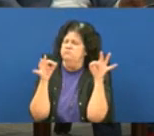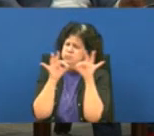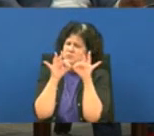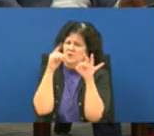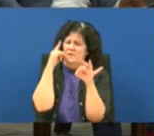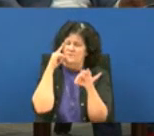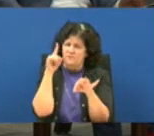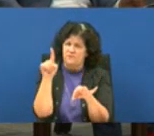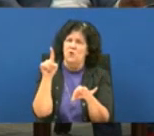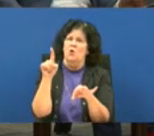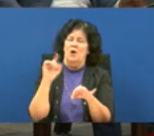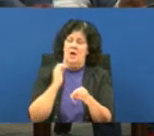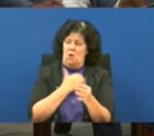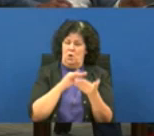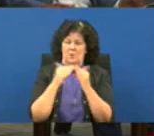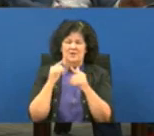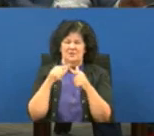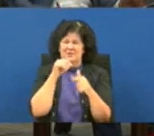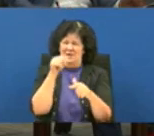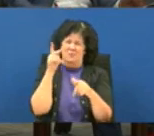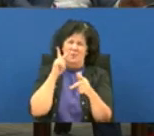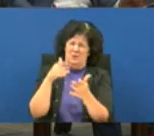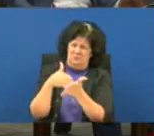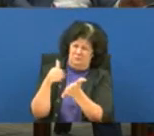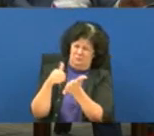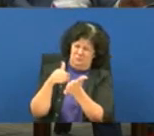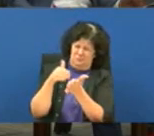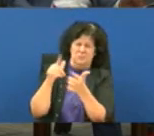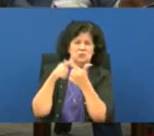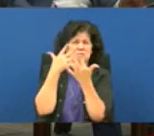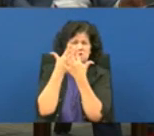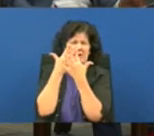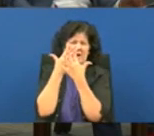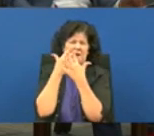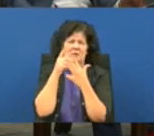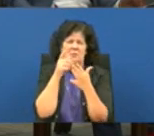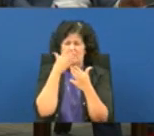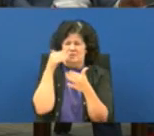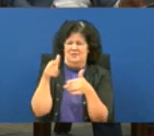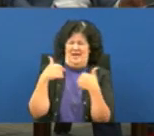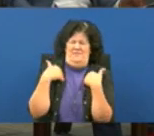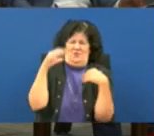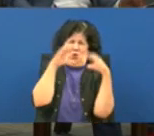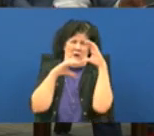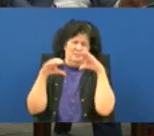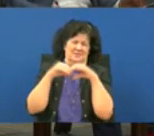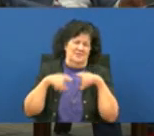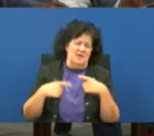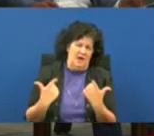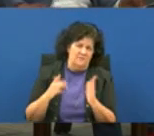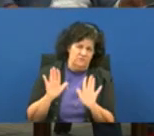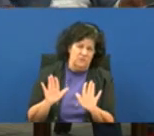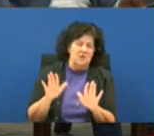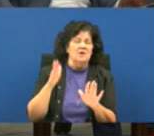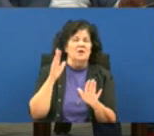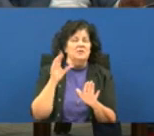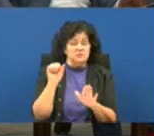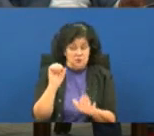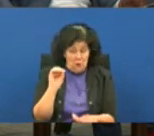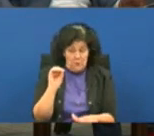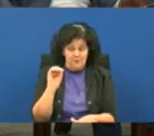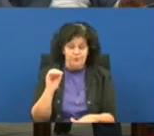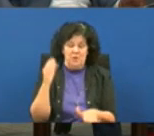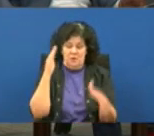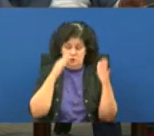not be incarcerating people simply because they're in crisis um and so it's really troubling to see